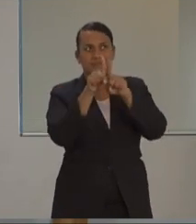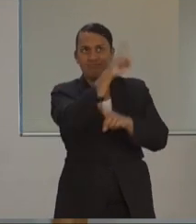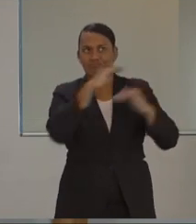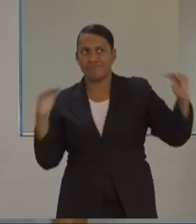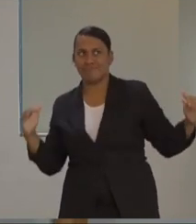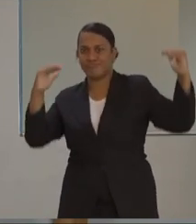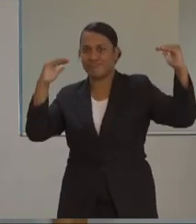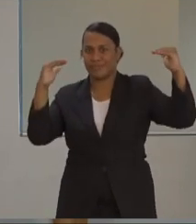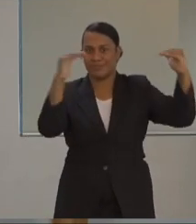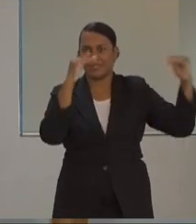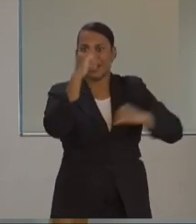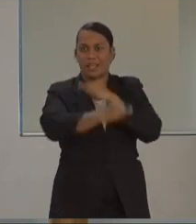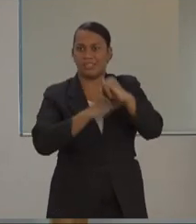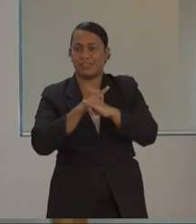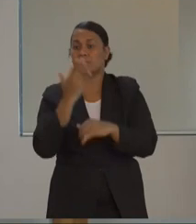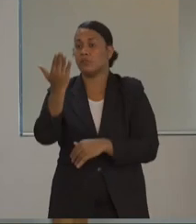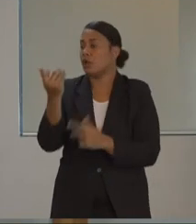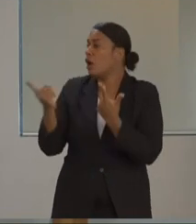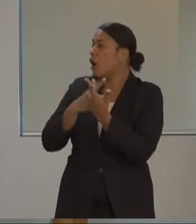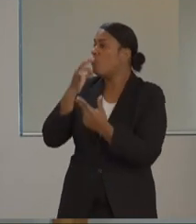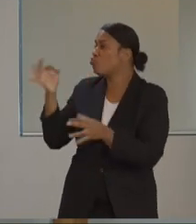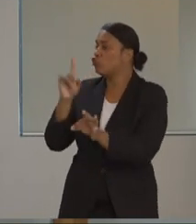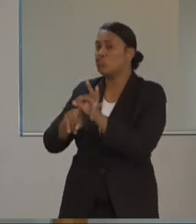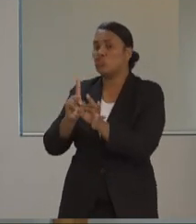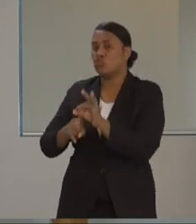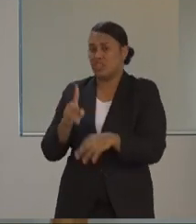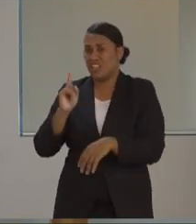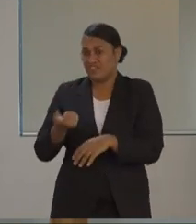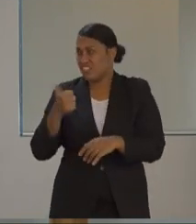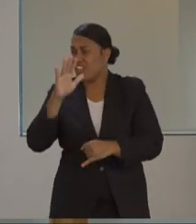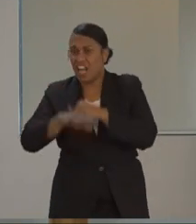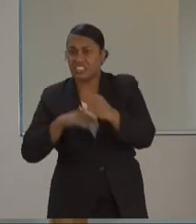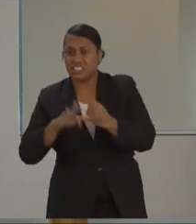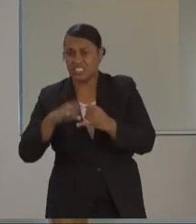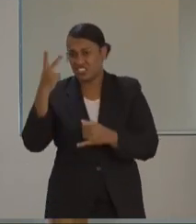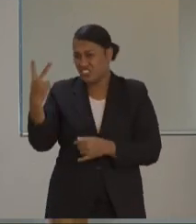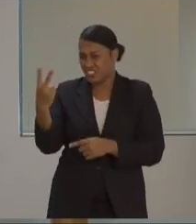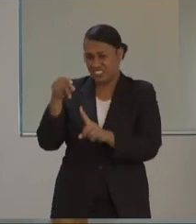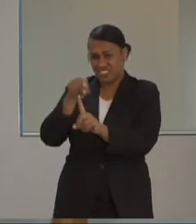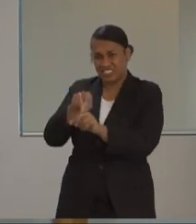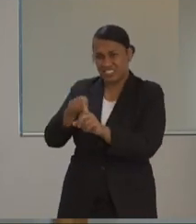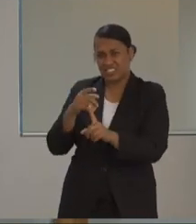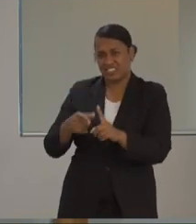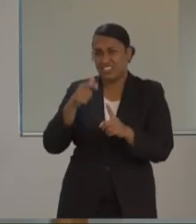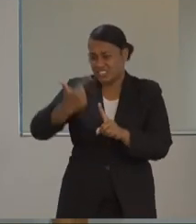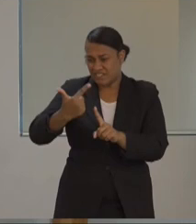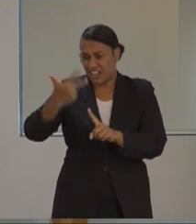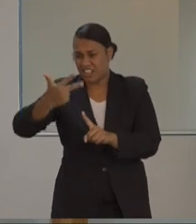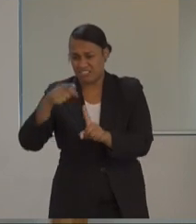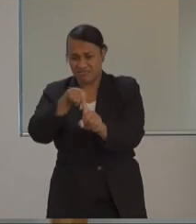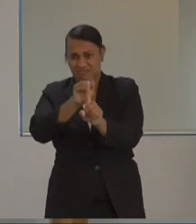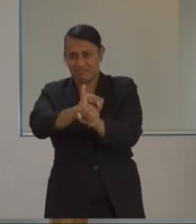What was your second question? My second question is, considering that our last two patients have been people that became symptomatic well after the incubation period we knew